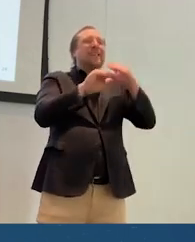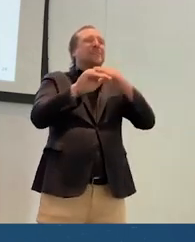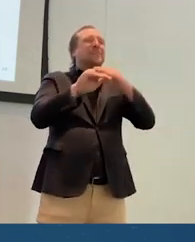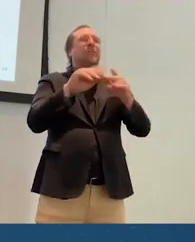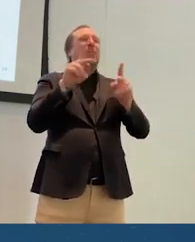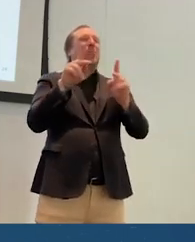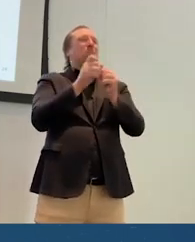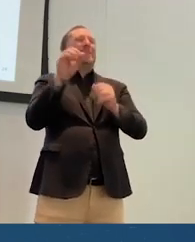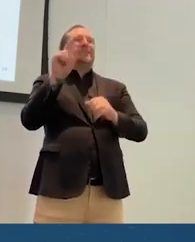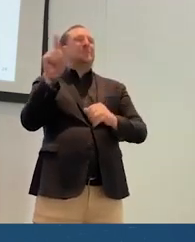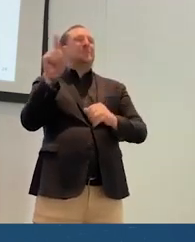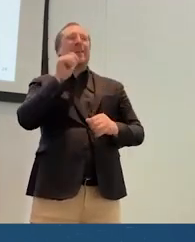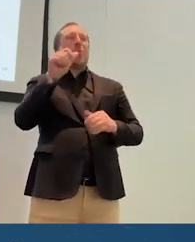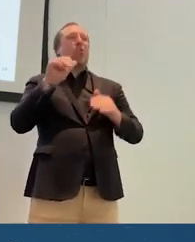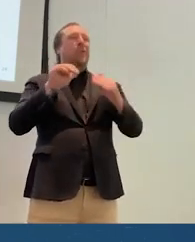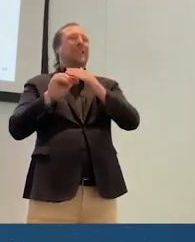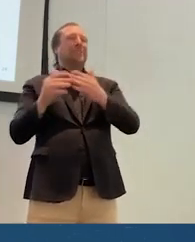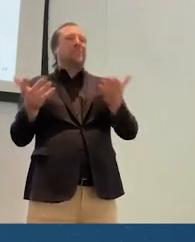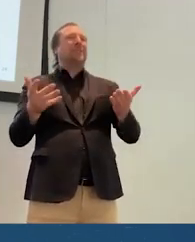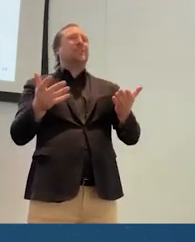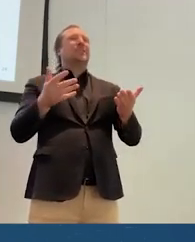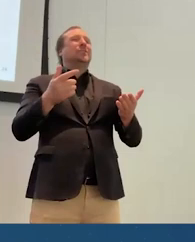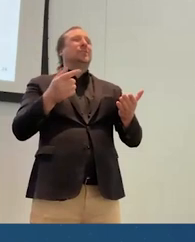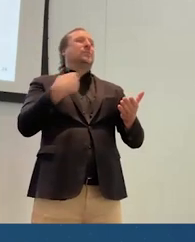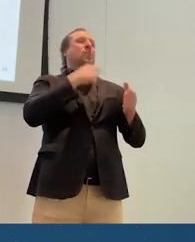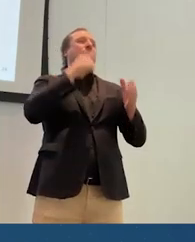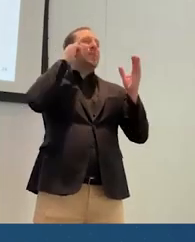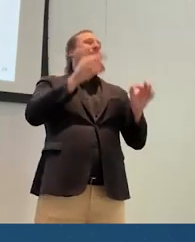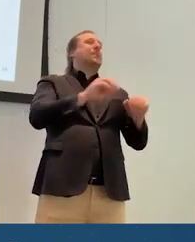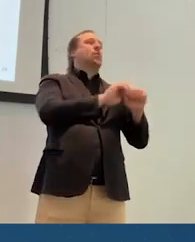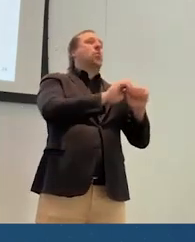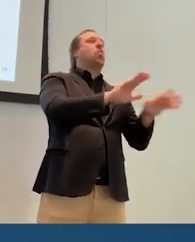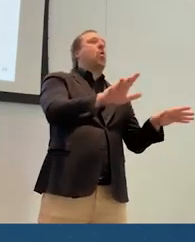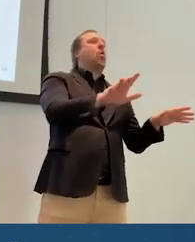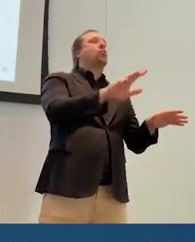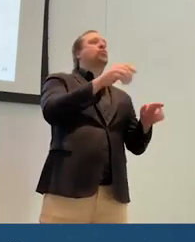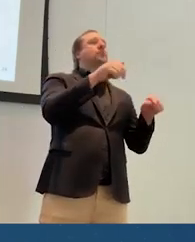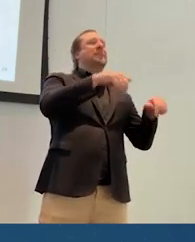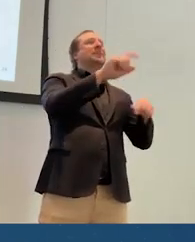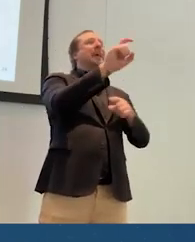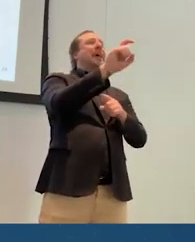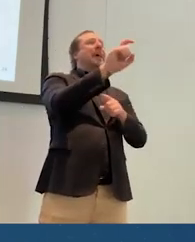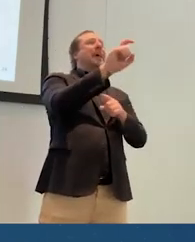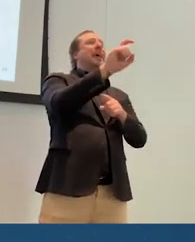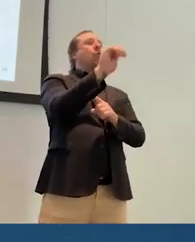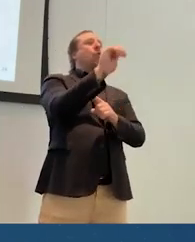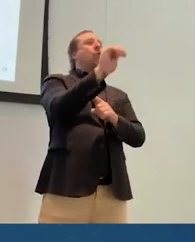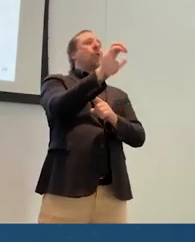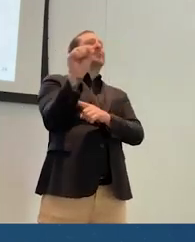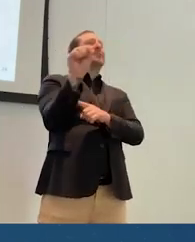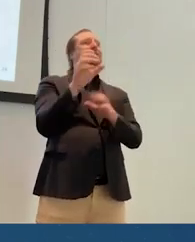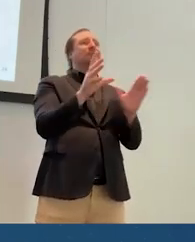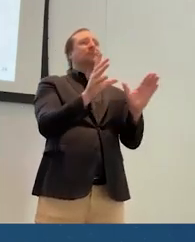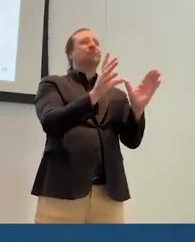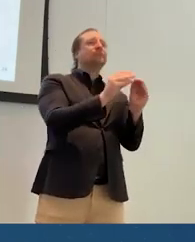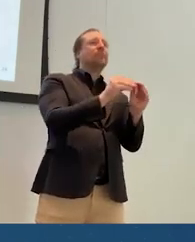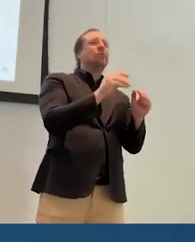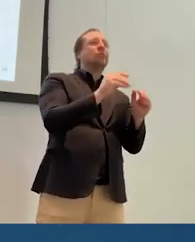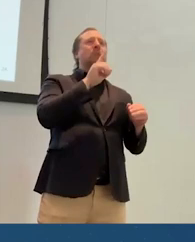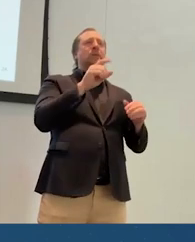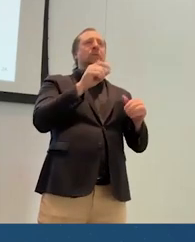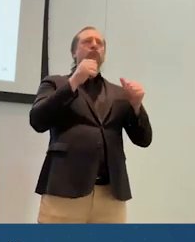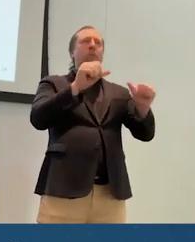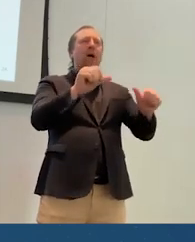with disabilities. So that's when we decided to launch XR Access and to try and push